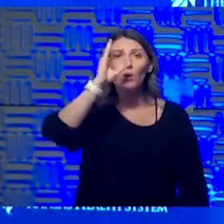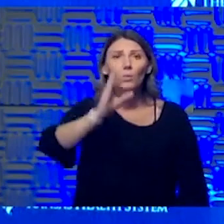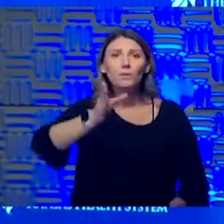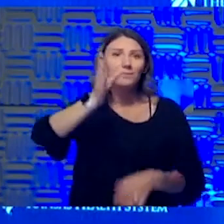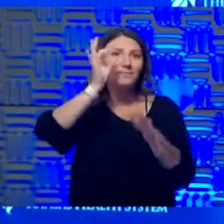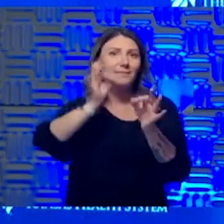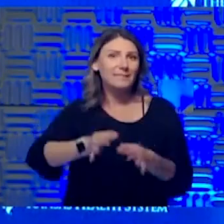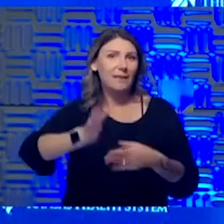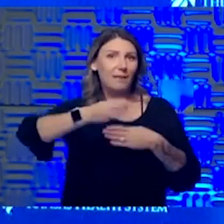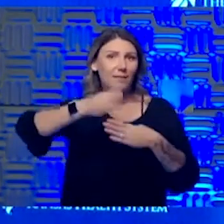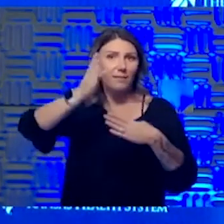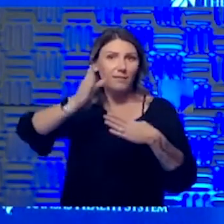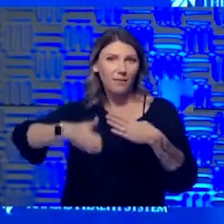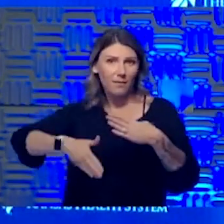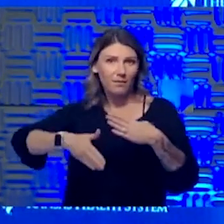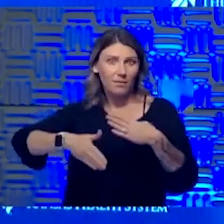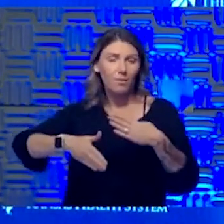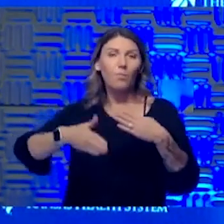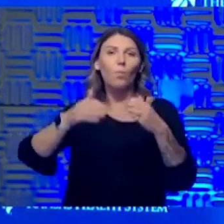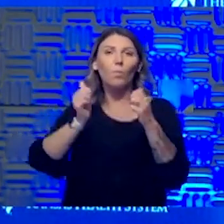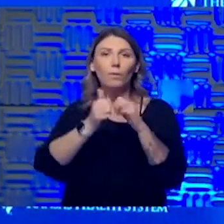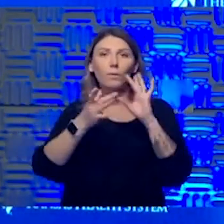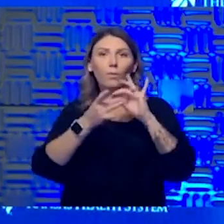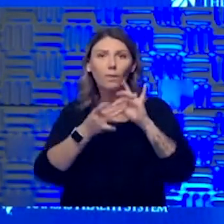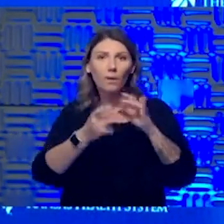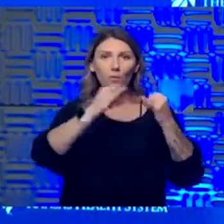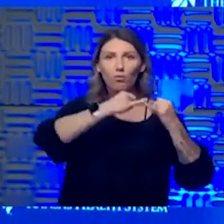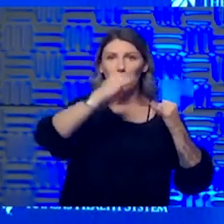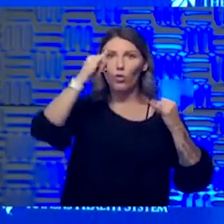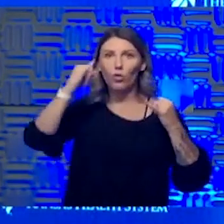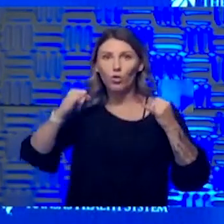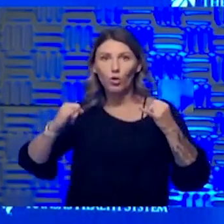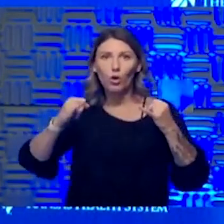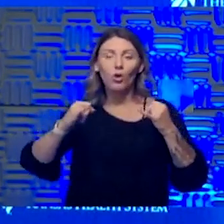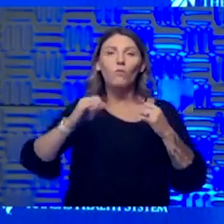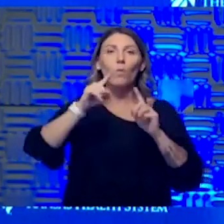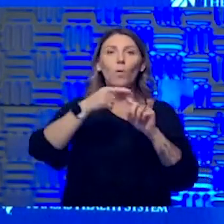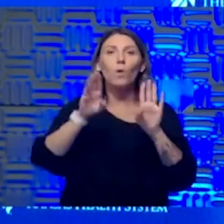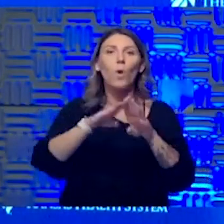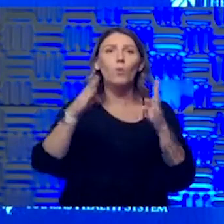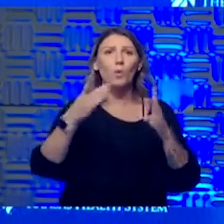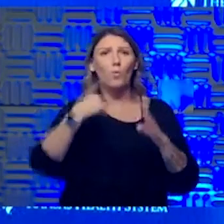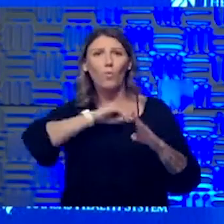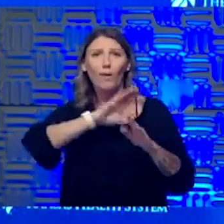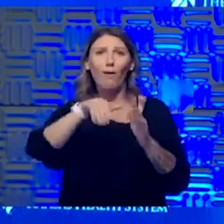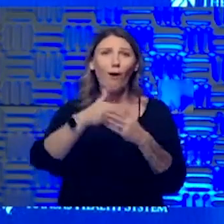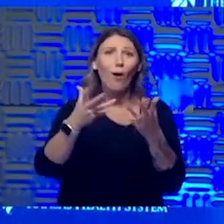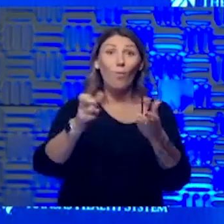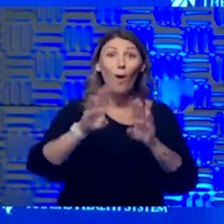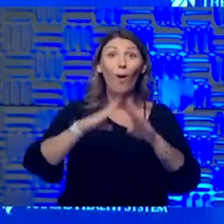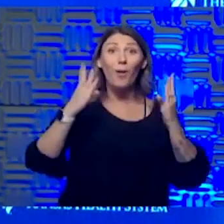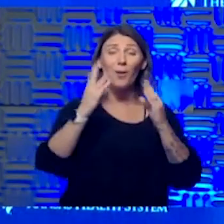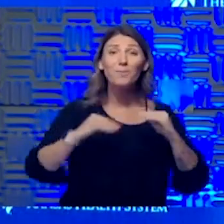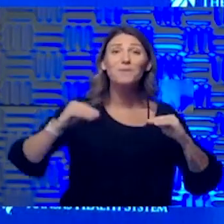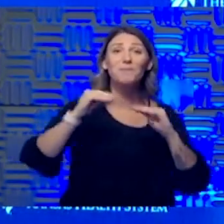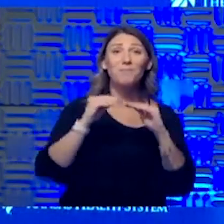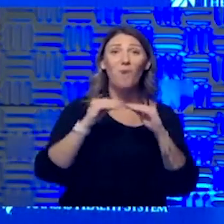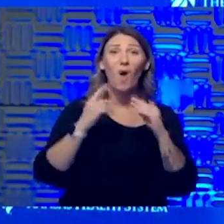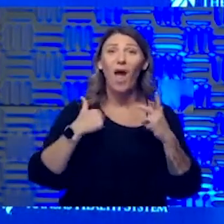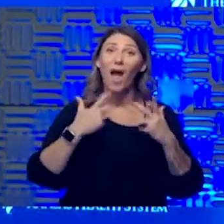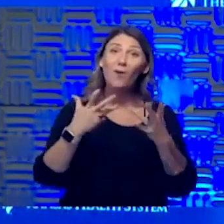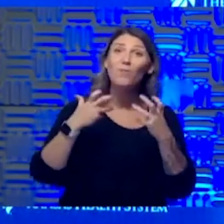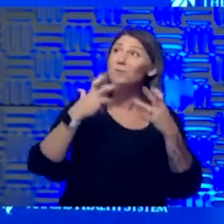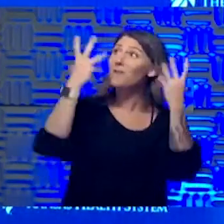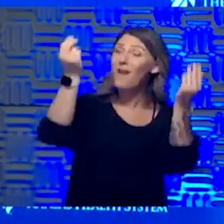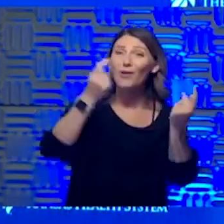outcome of the curve and how things go as we open up. And hopefully we, because we all want to open up more, right? I'd really, there's some things I'd like to get out